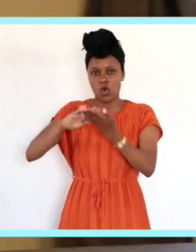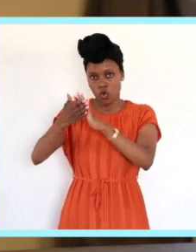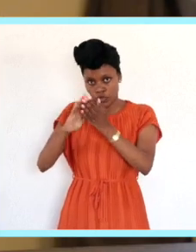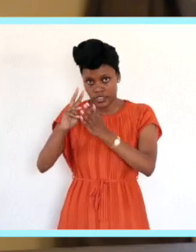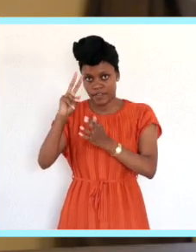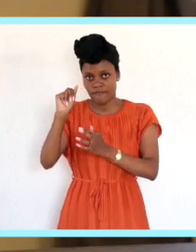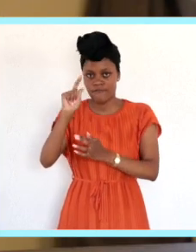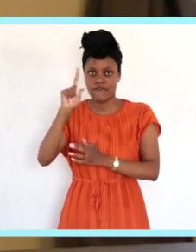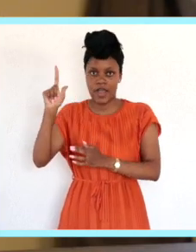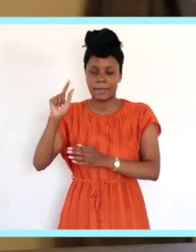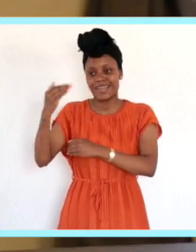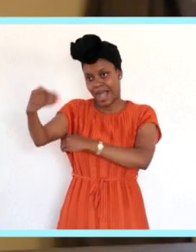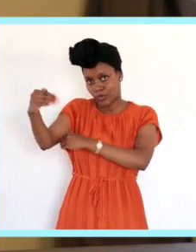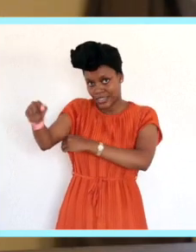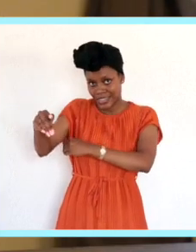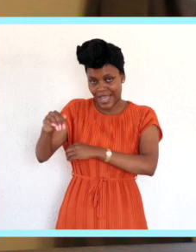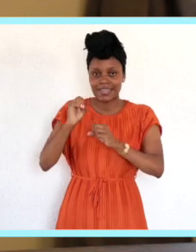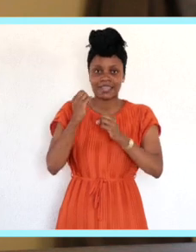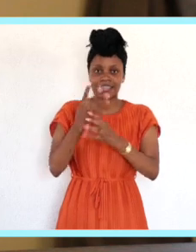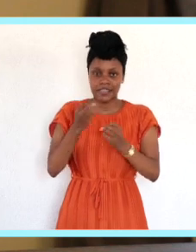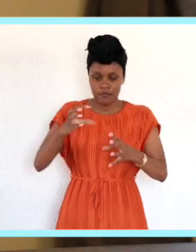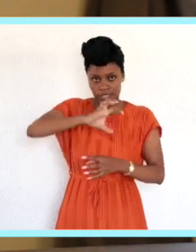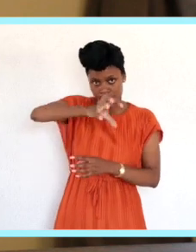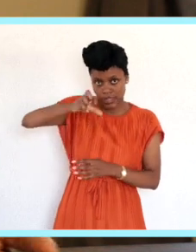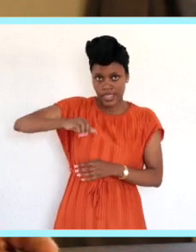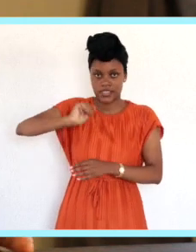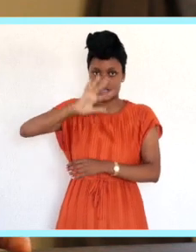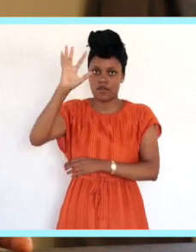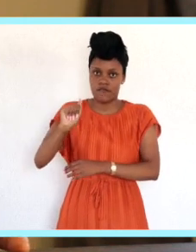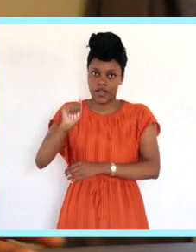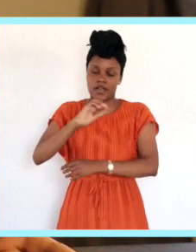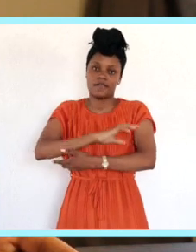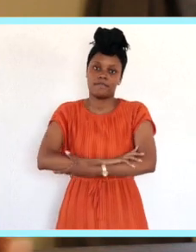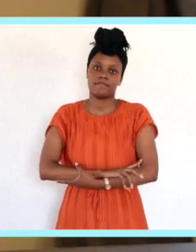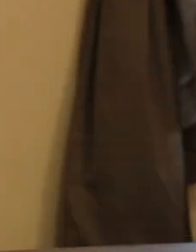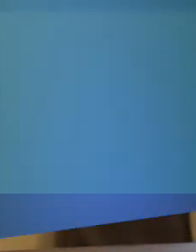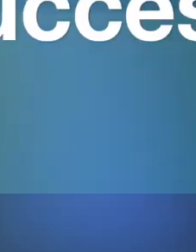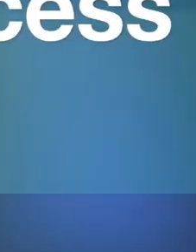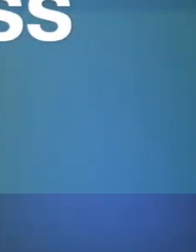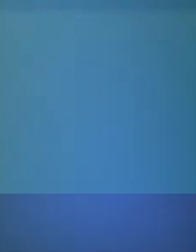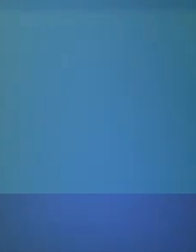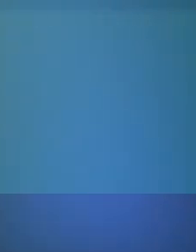communities of Nival but outside in quite a number of provinces especially in South Africa.